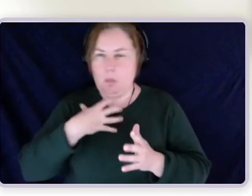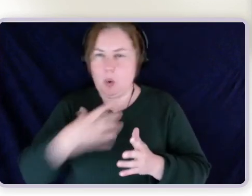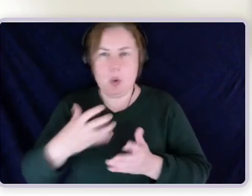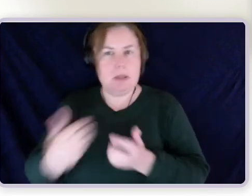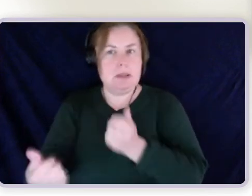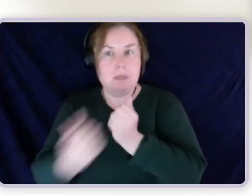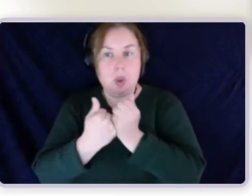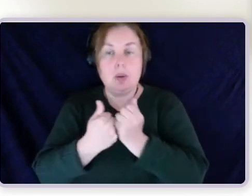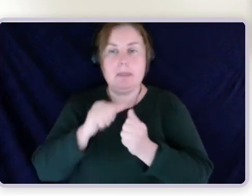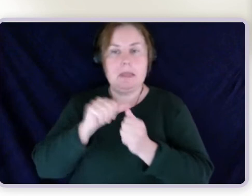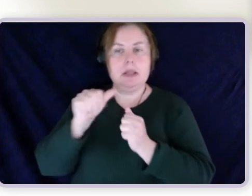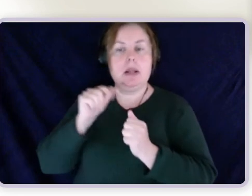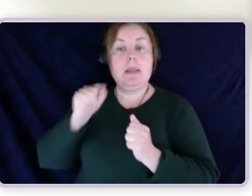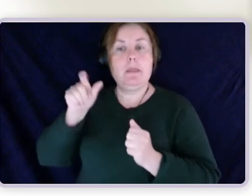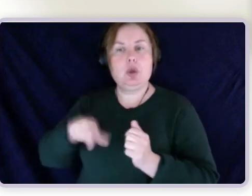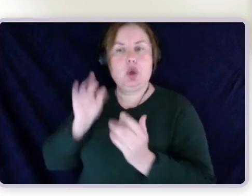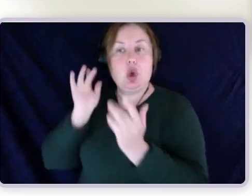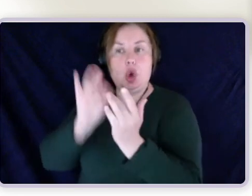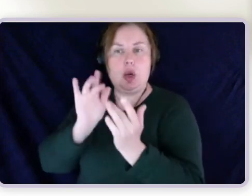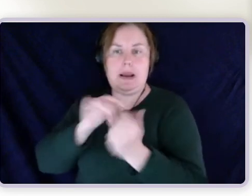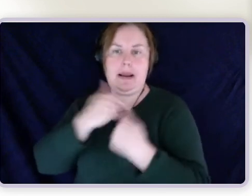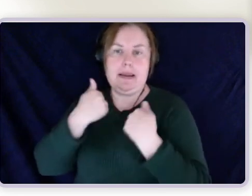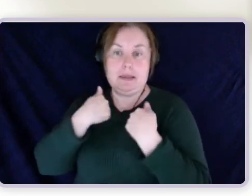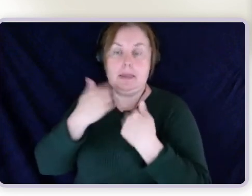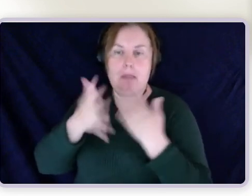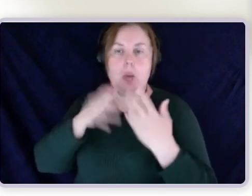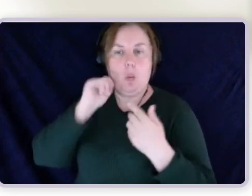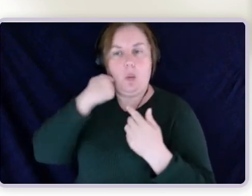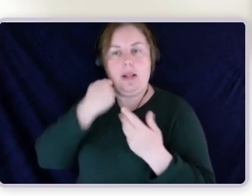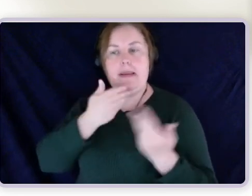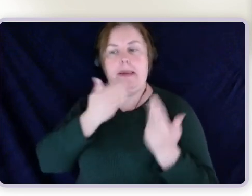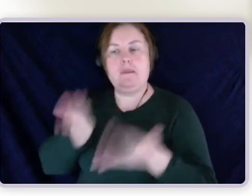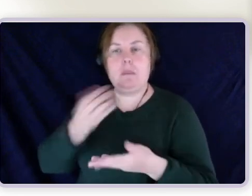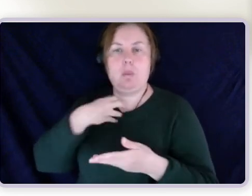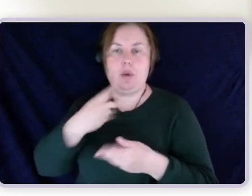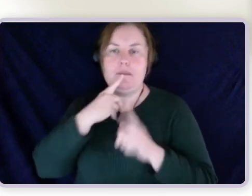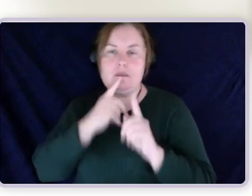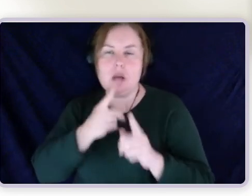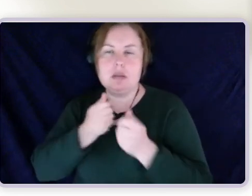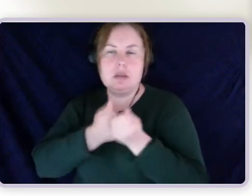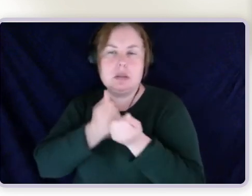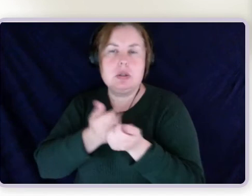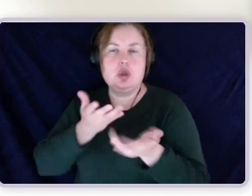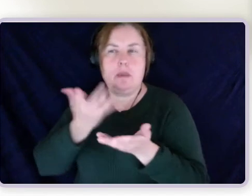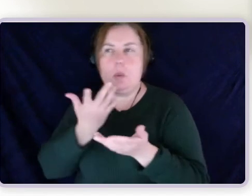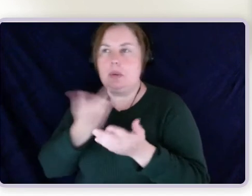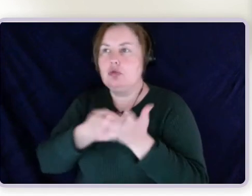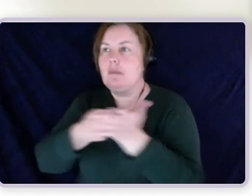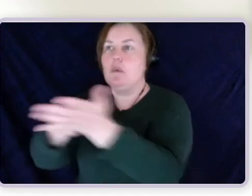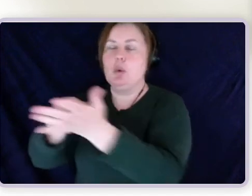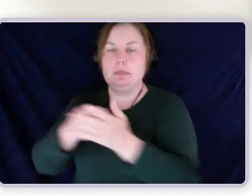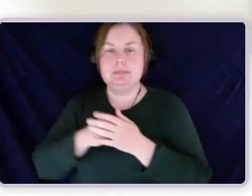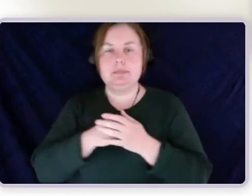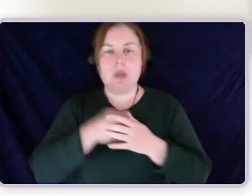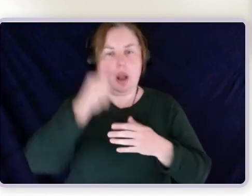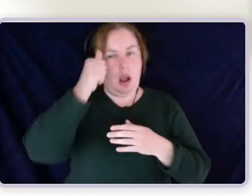information, advice and further assistance services. We also acknowledge that some people aren't going to want to come to a